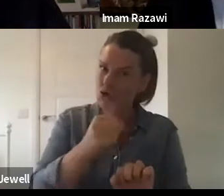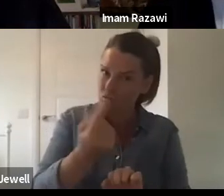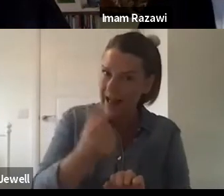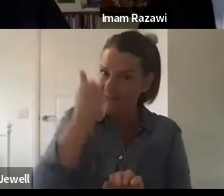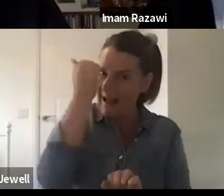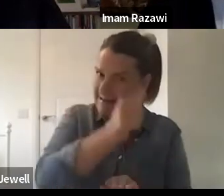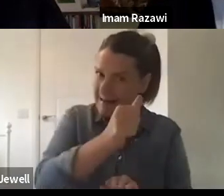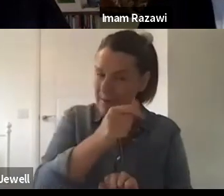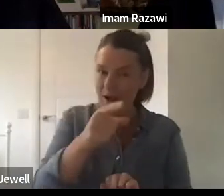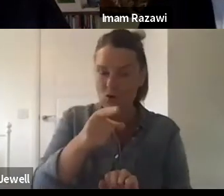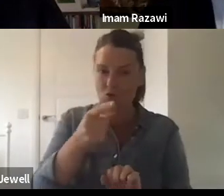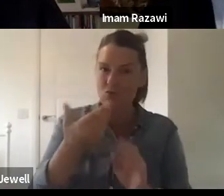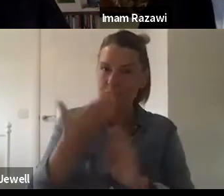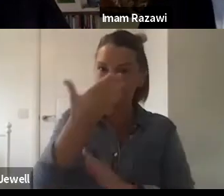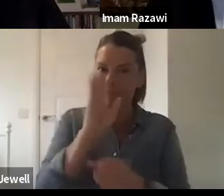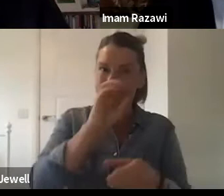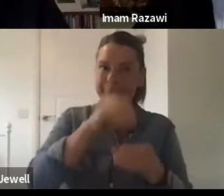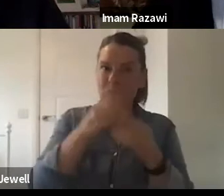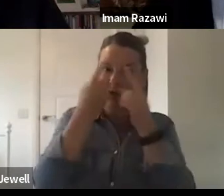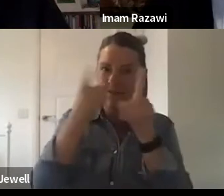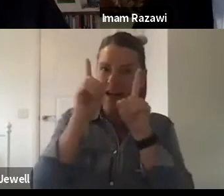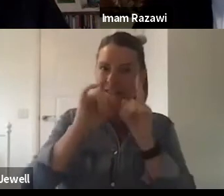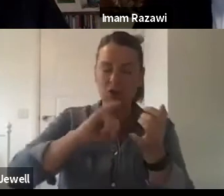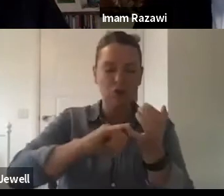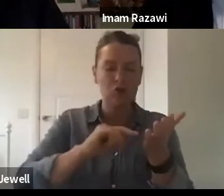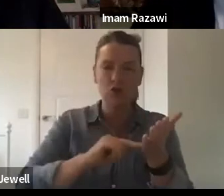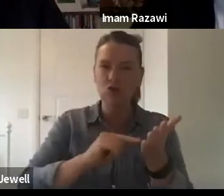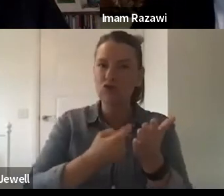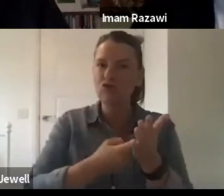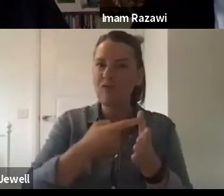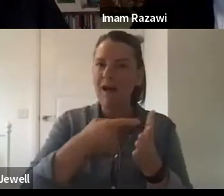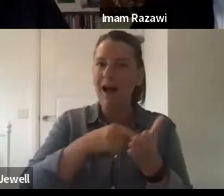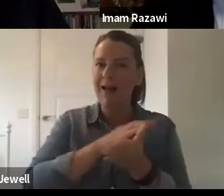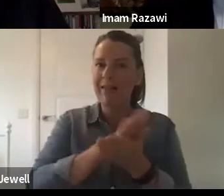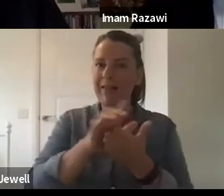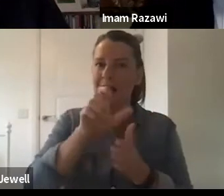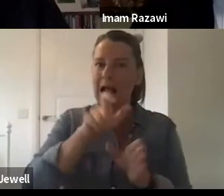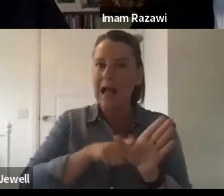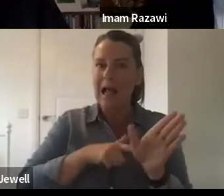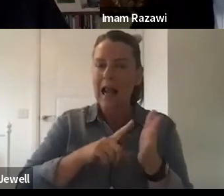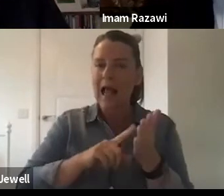at the University of Strathclyde and Harvard.